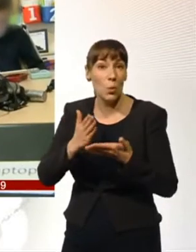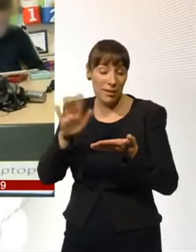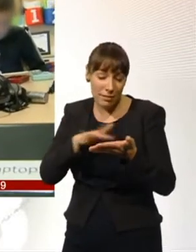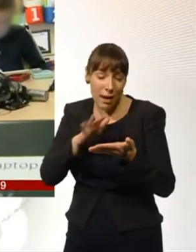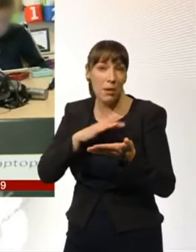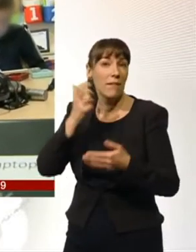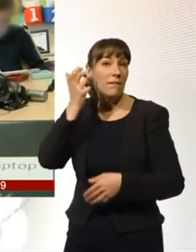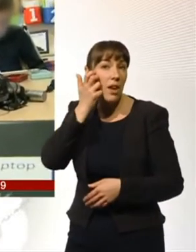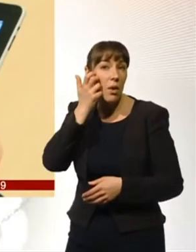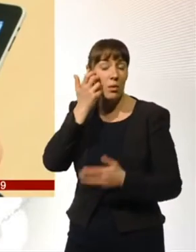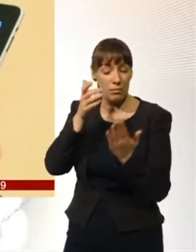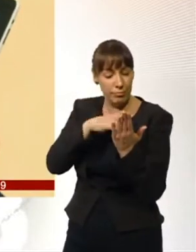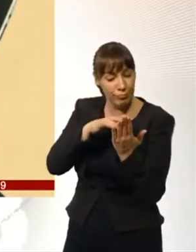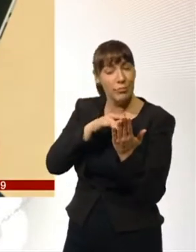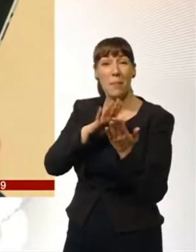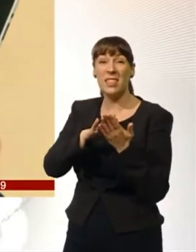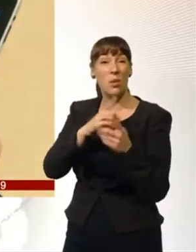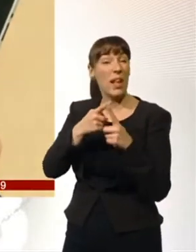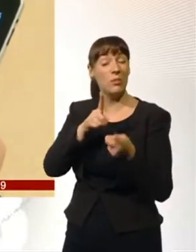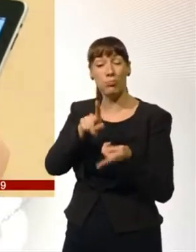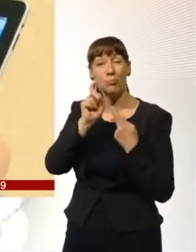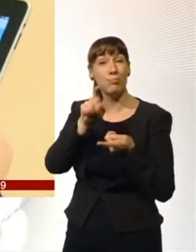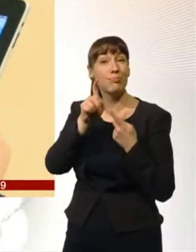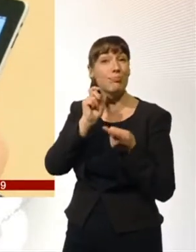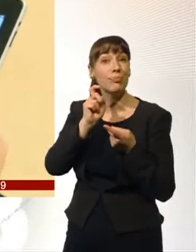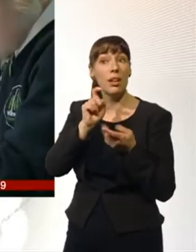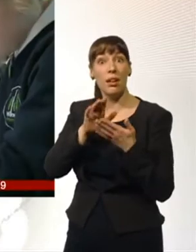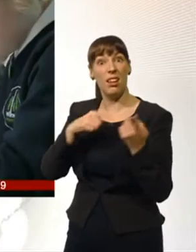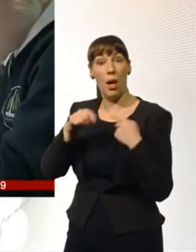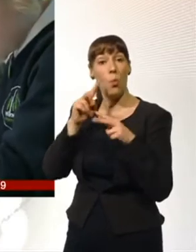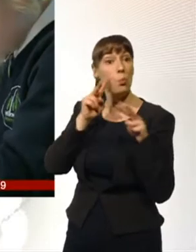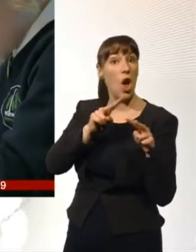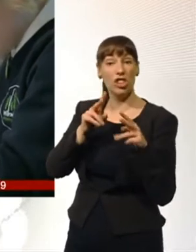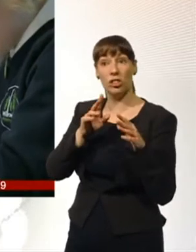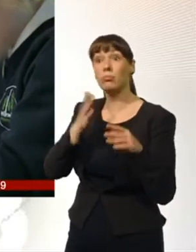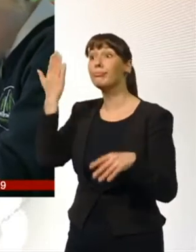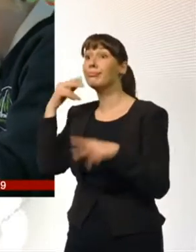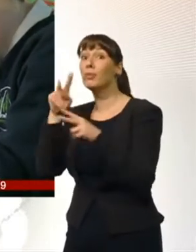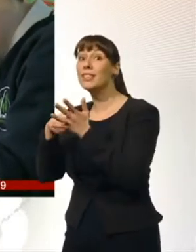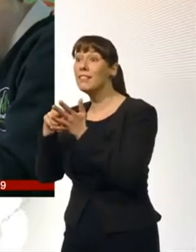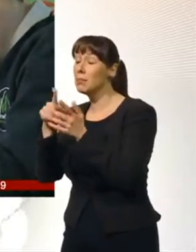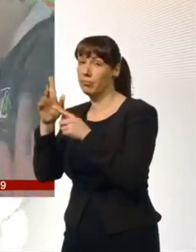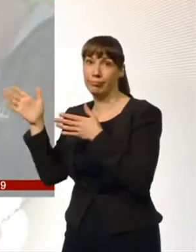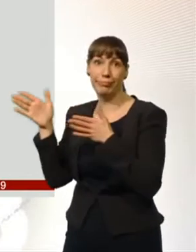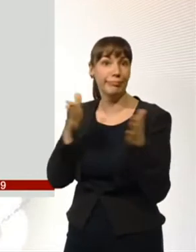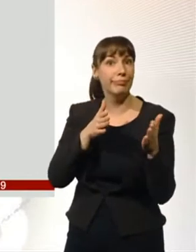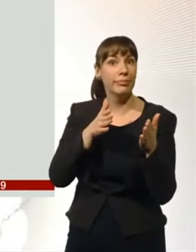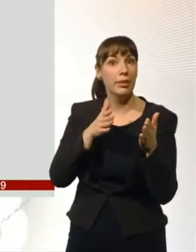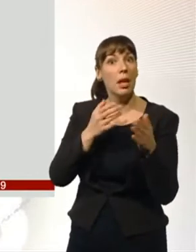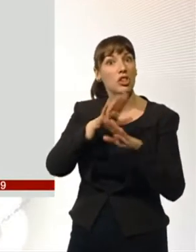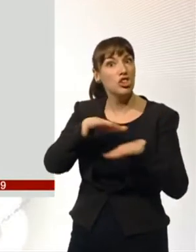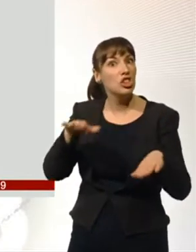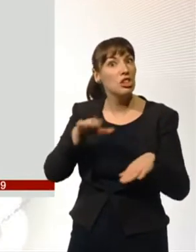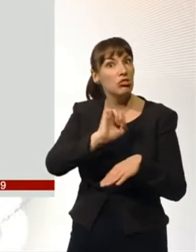kinds of viewing material, our media habits are changing rapidly, but it's children who may be showing us what the future looks like.